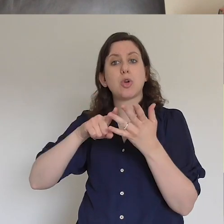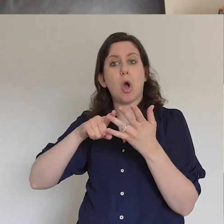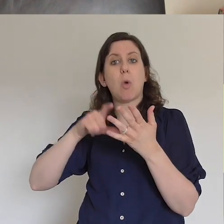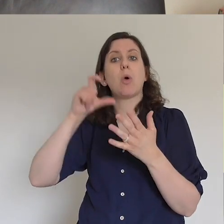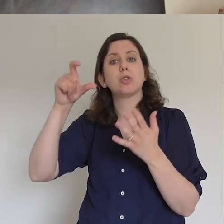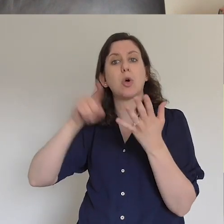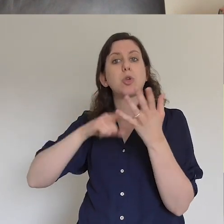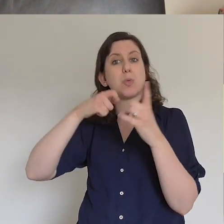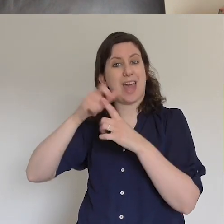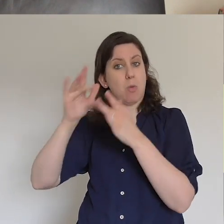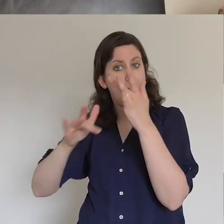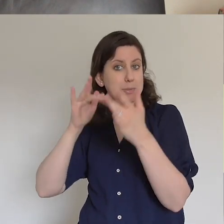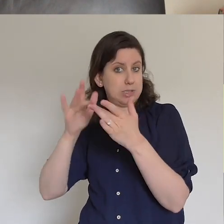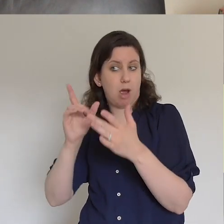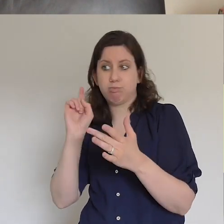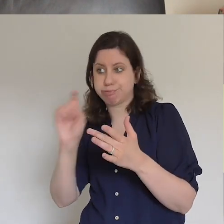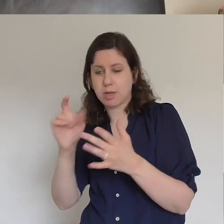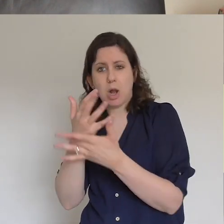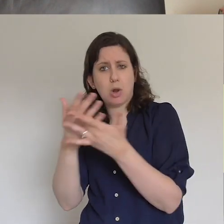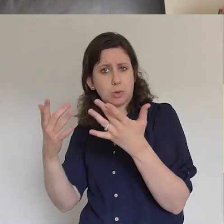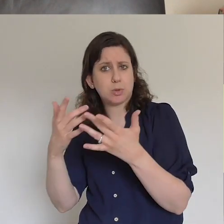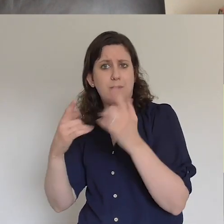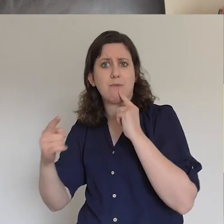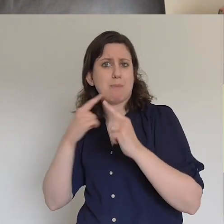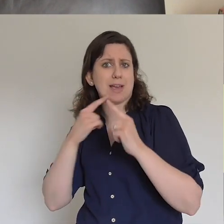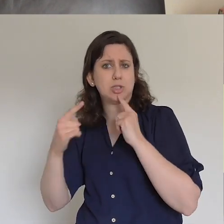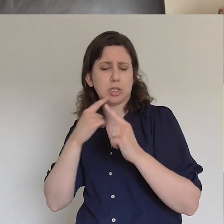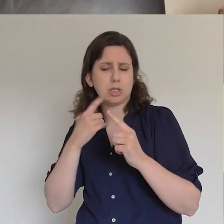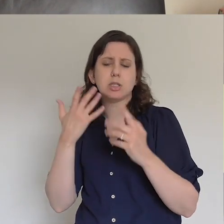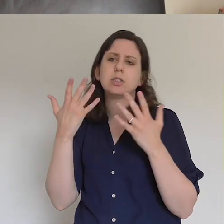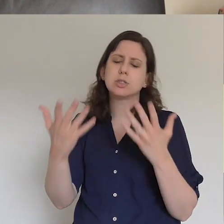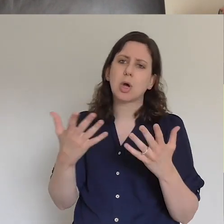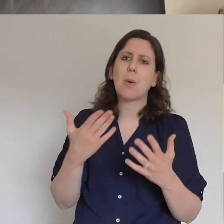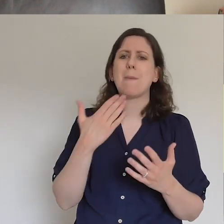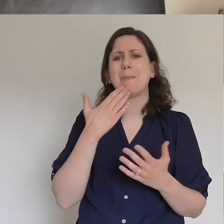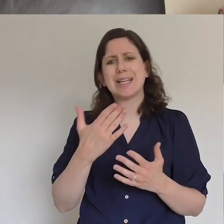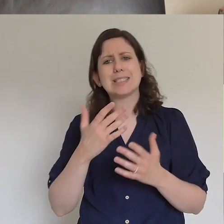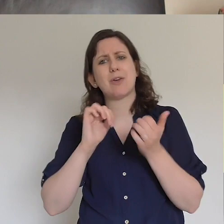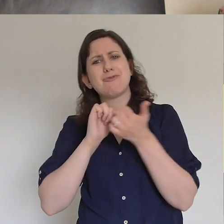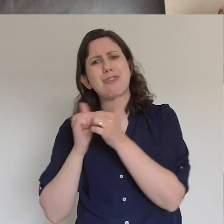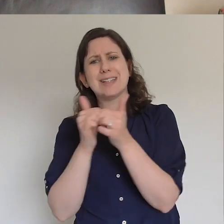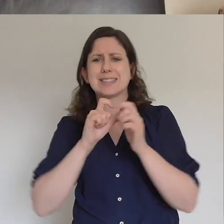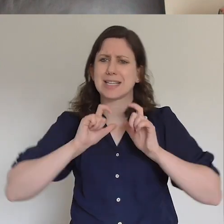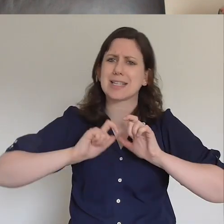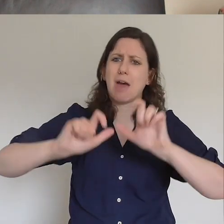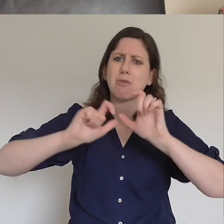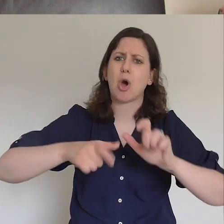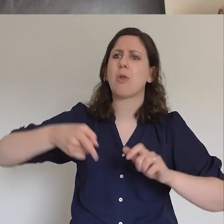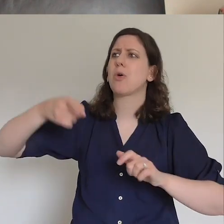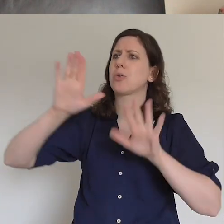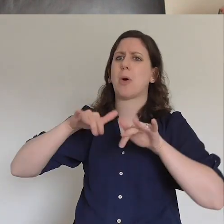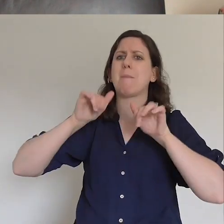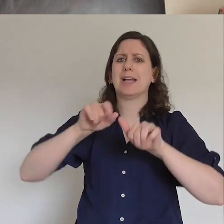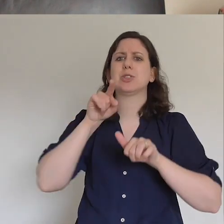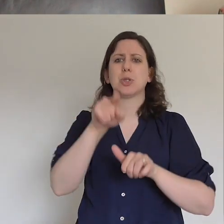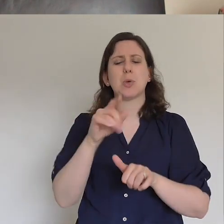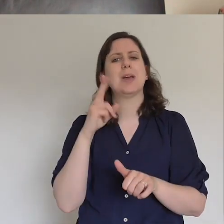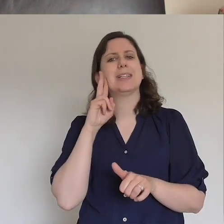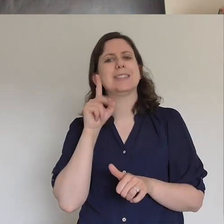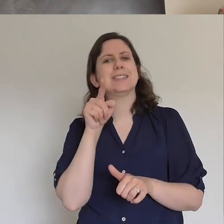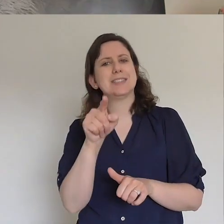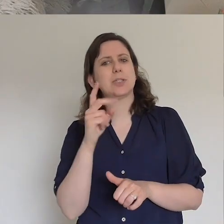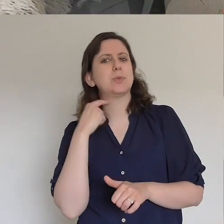fear is a daily journey to try and overcome but friends keep going God bless you and we'll see you tomorrow